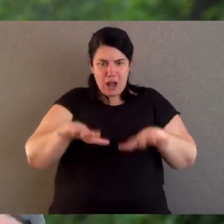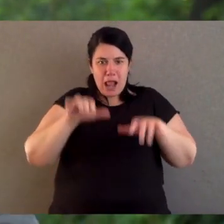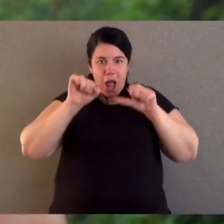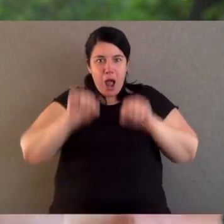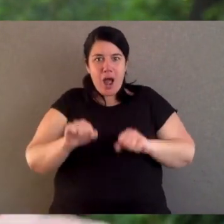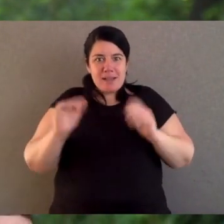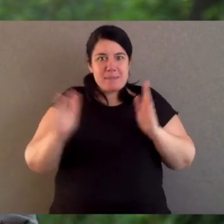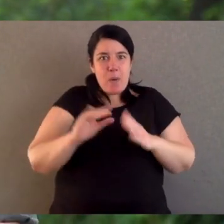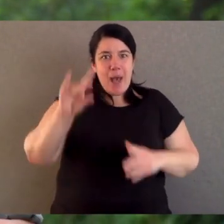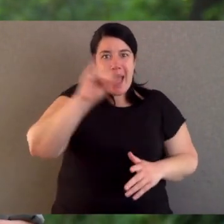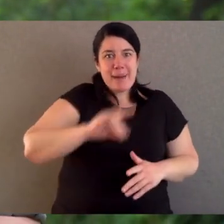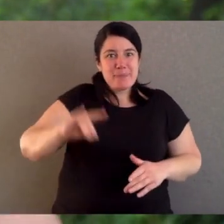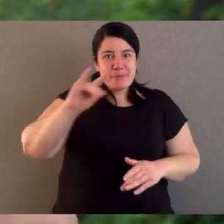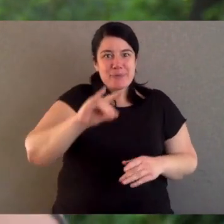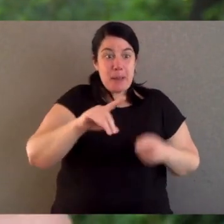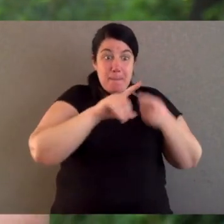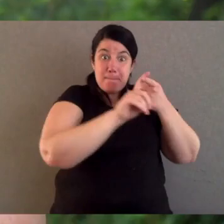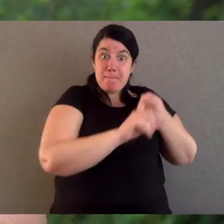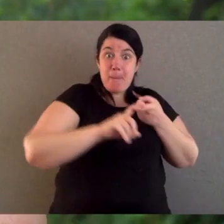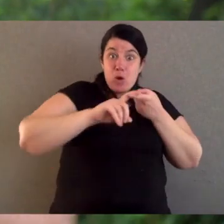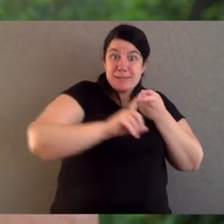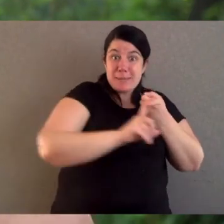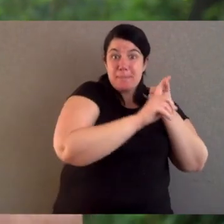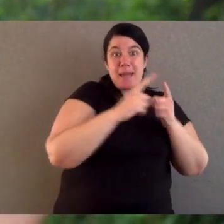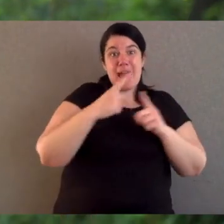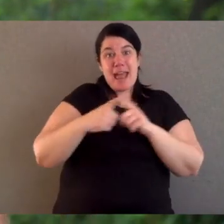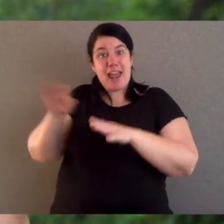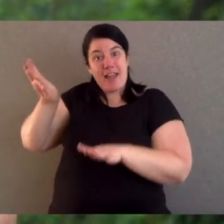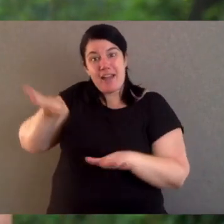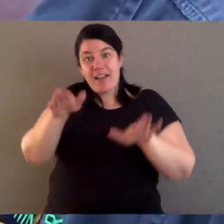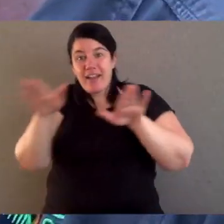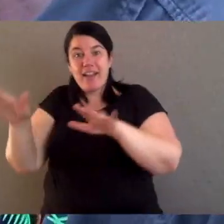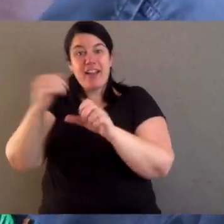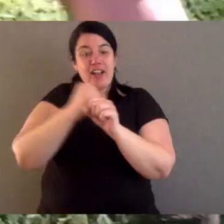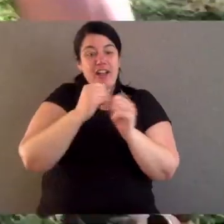Australia's little heroes, our possums and gliders.